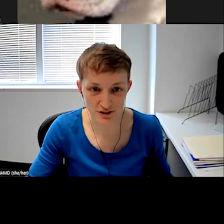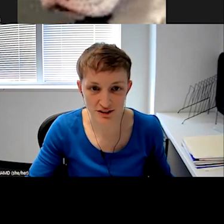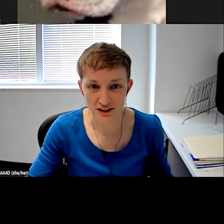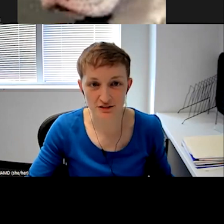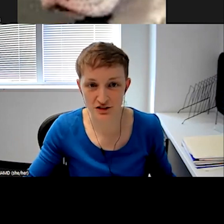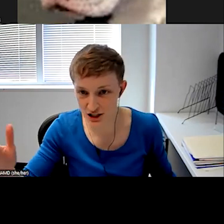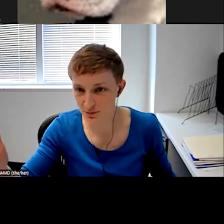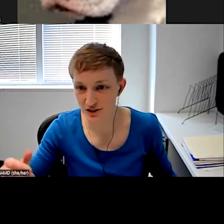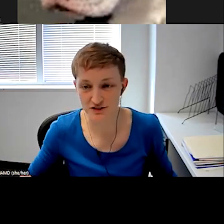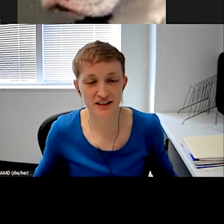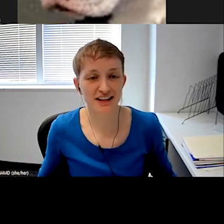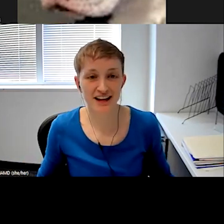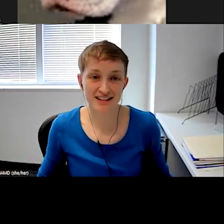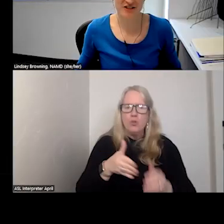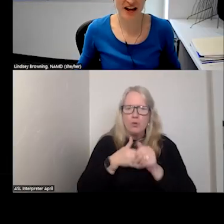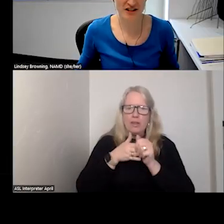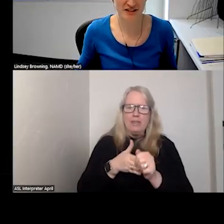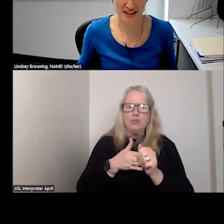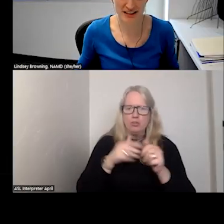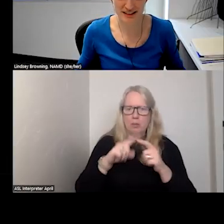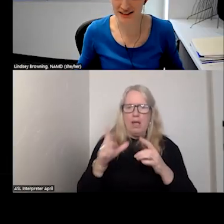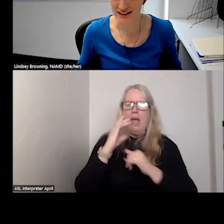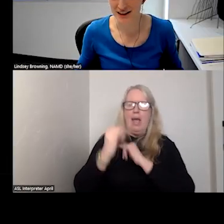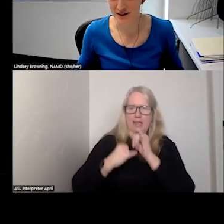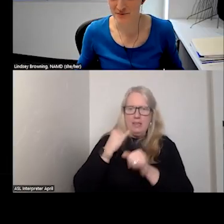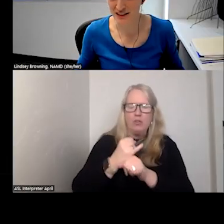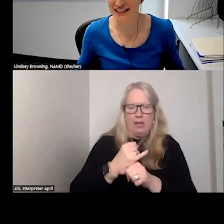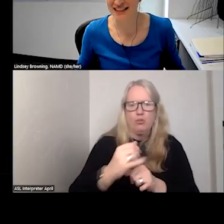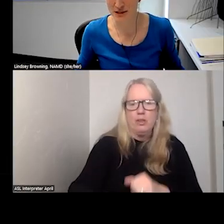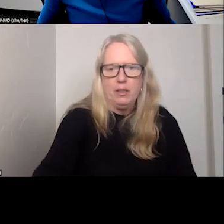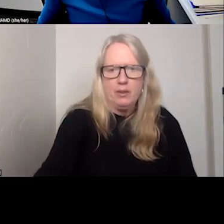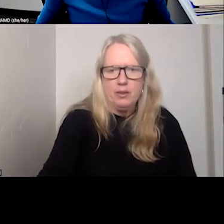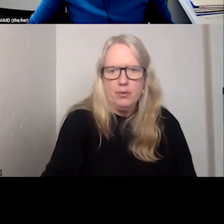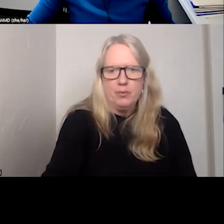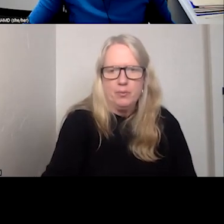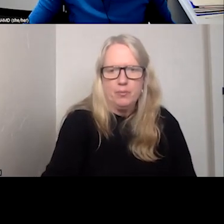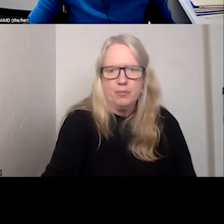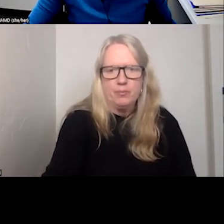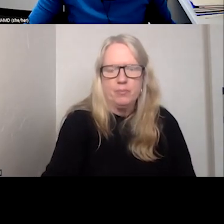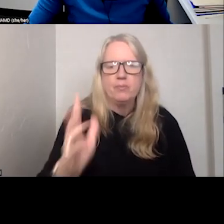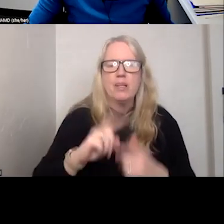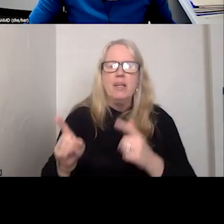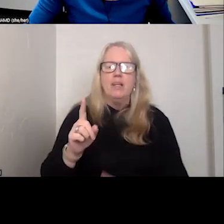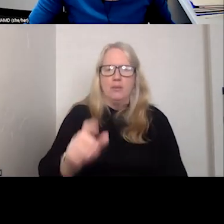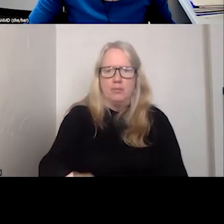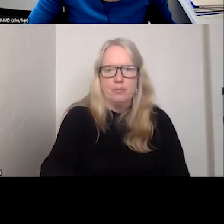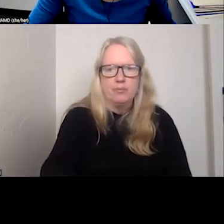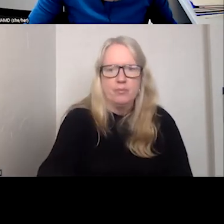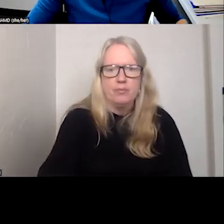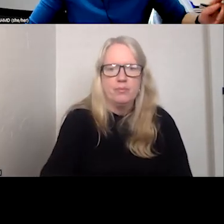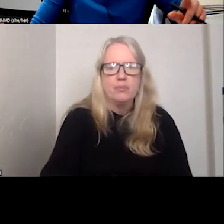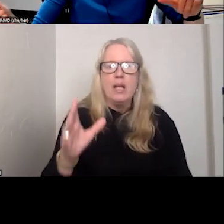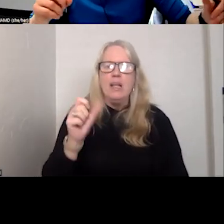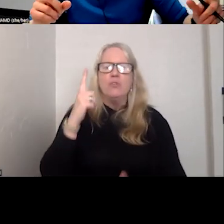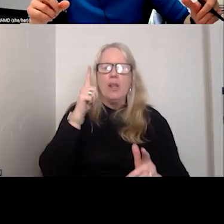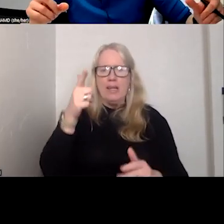you for your leadership in Australia and internationally to lead this movement and make crisis services more accessible. So